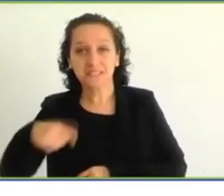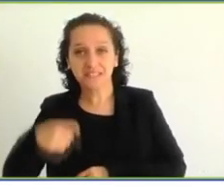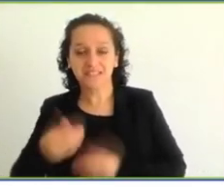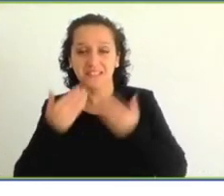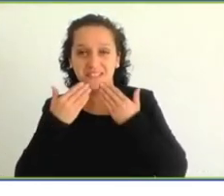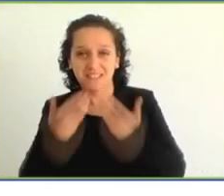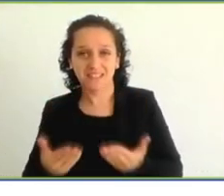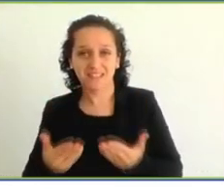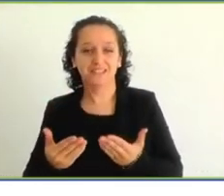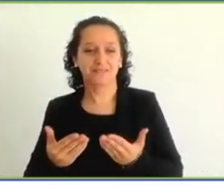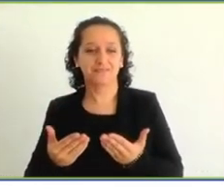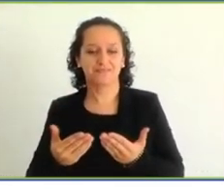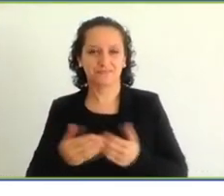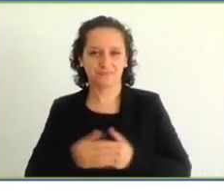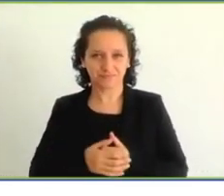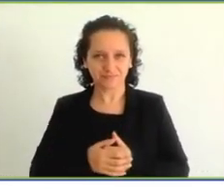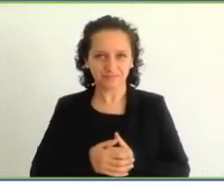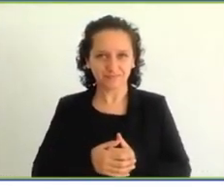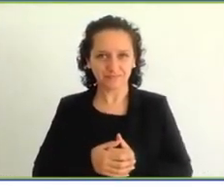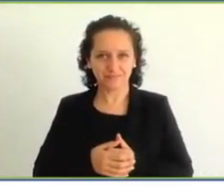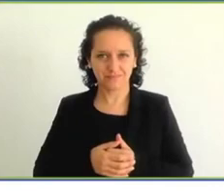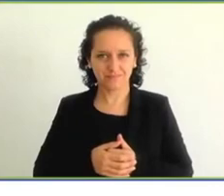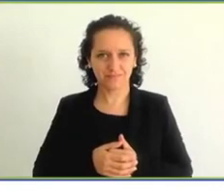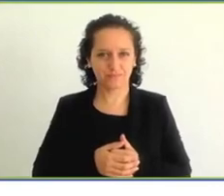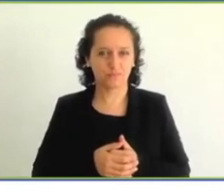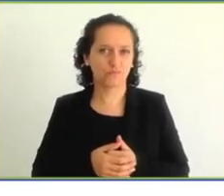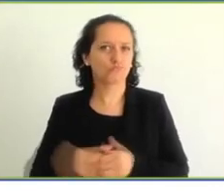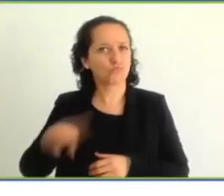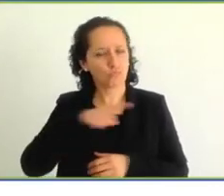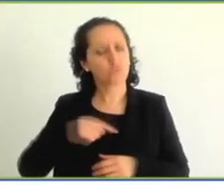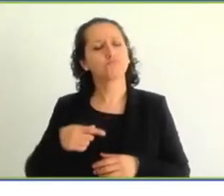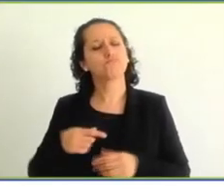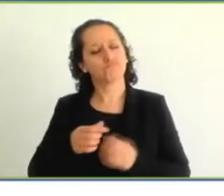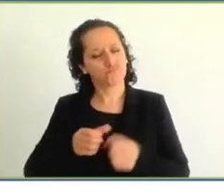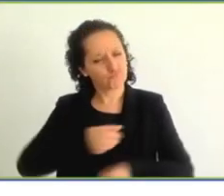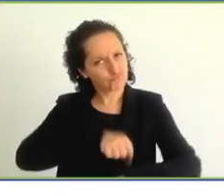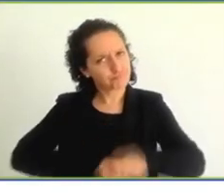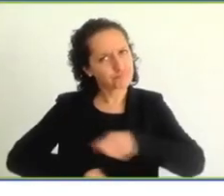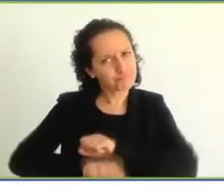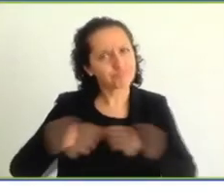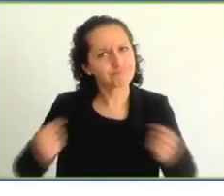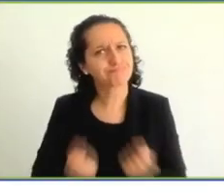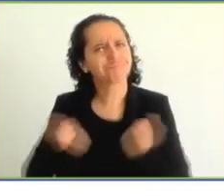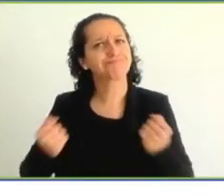the ideals of the Escazoo Agreement, as well as the people of our region. Thank you.